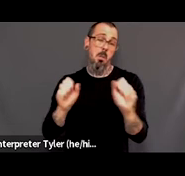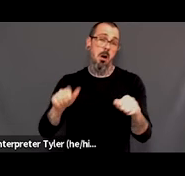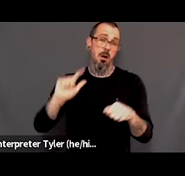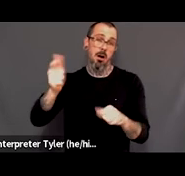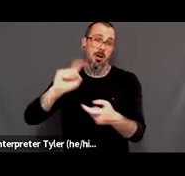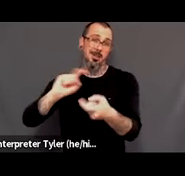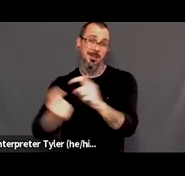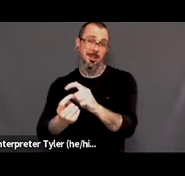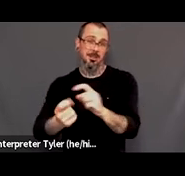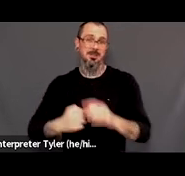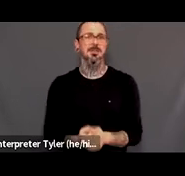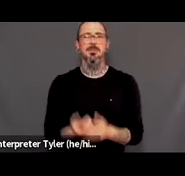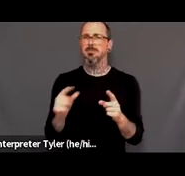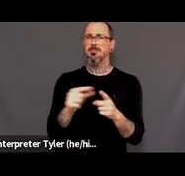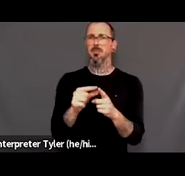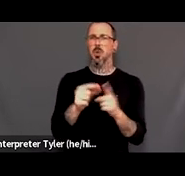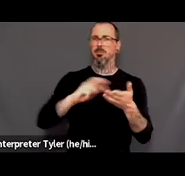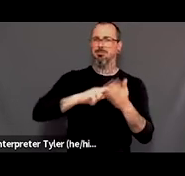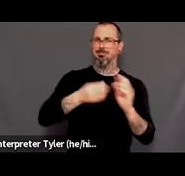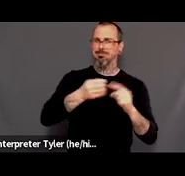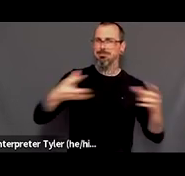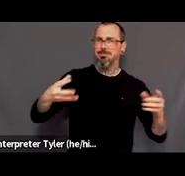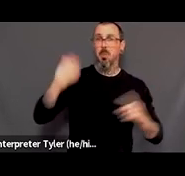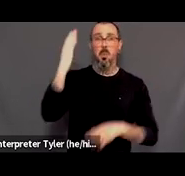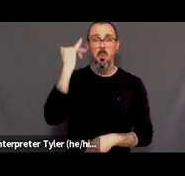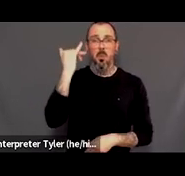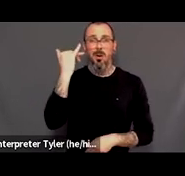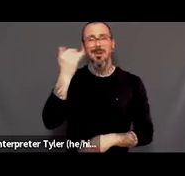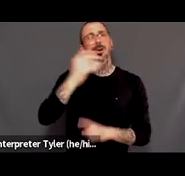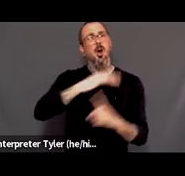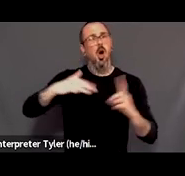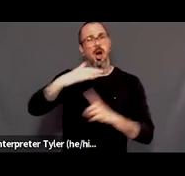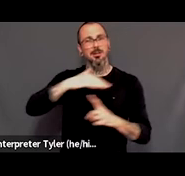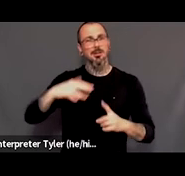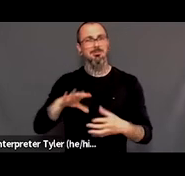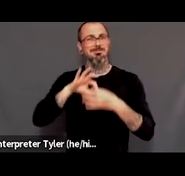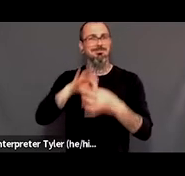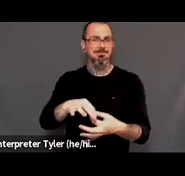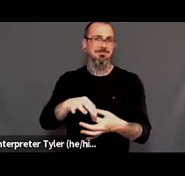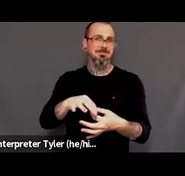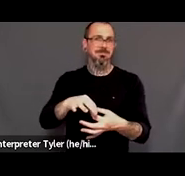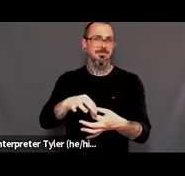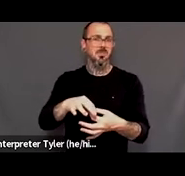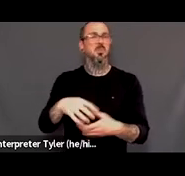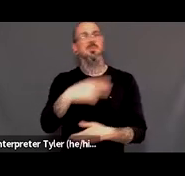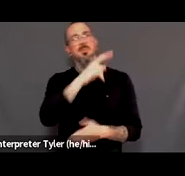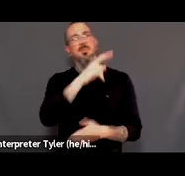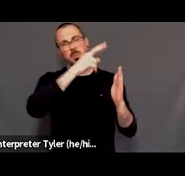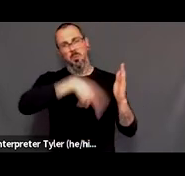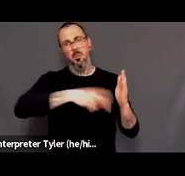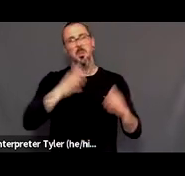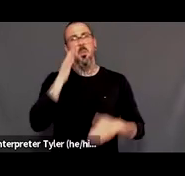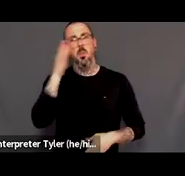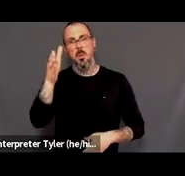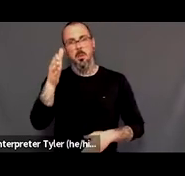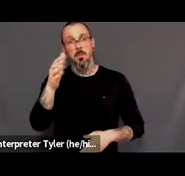in which we were discussing some of these things so i'm just going to read through what's on the slide so we're